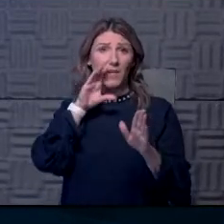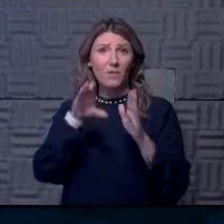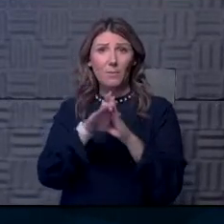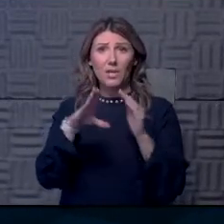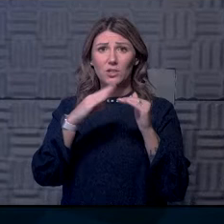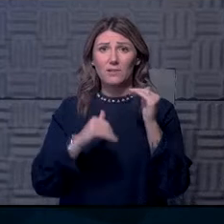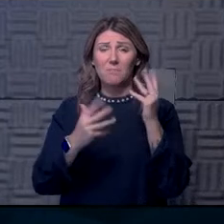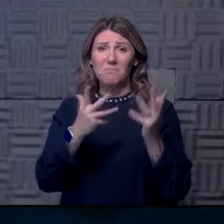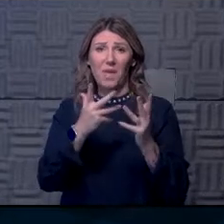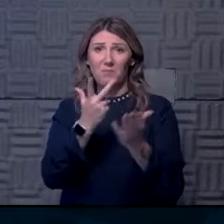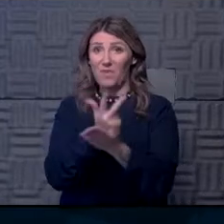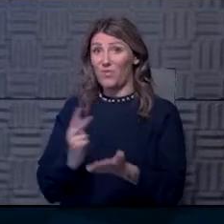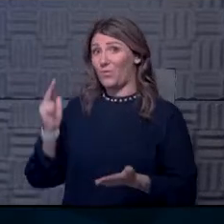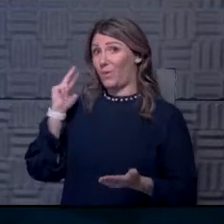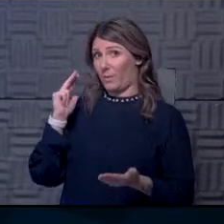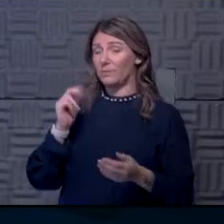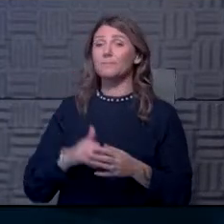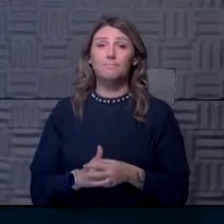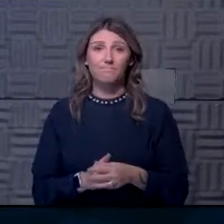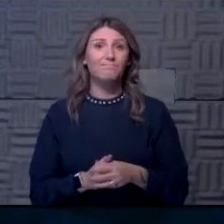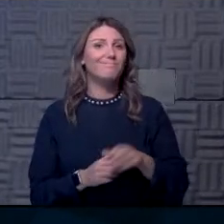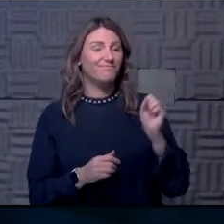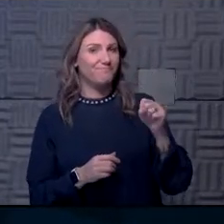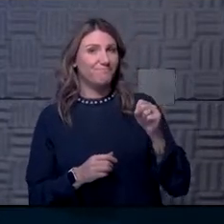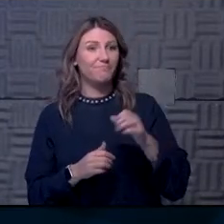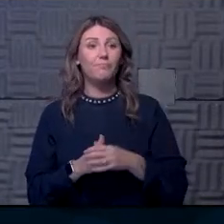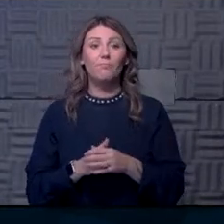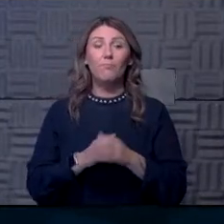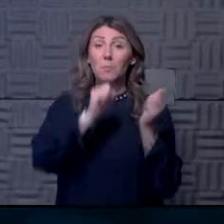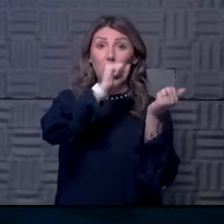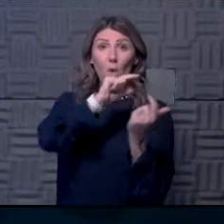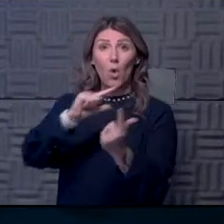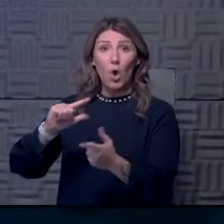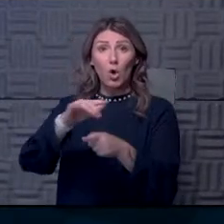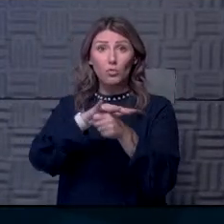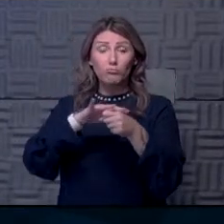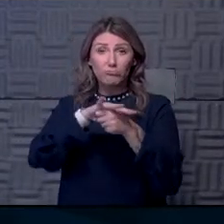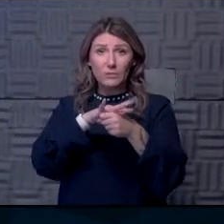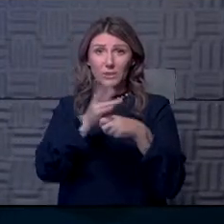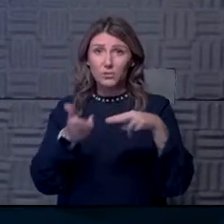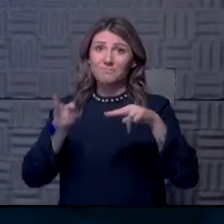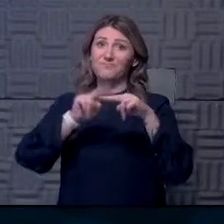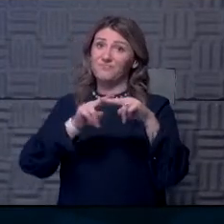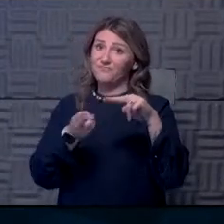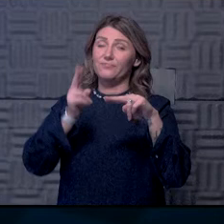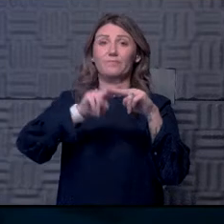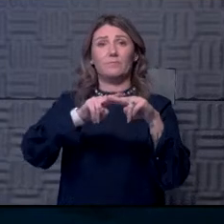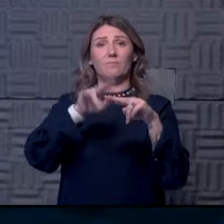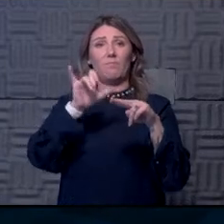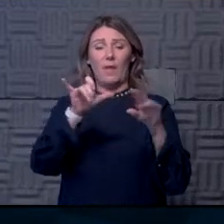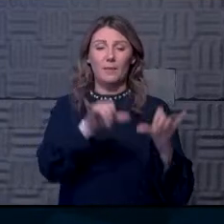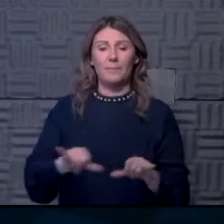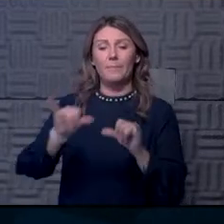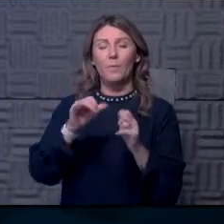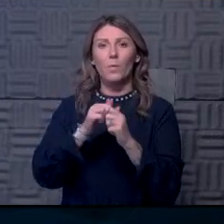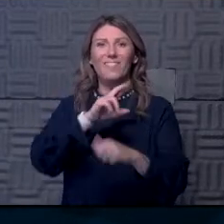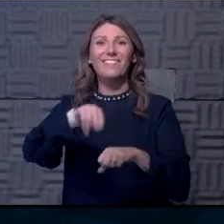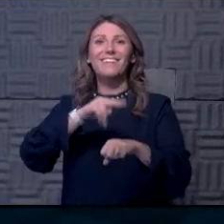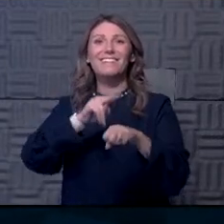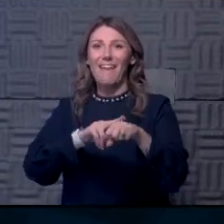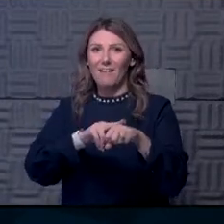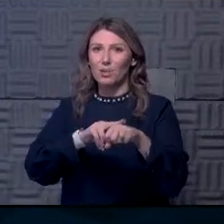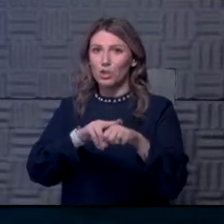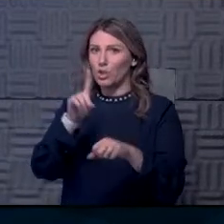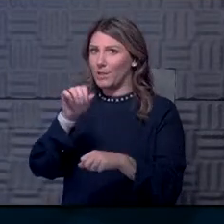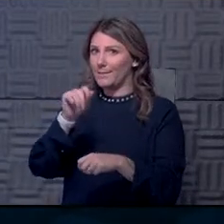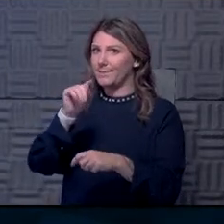than maybe we saw three weeks ago. All regions are trending up, which is consistent with the national data that we're seeing.